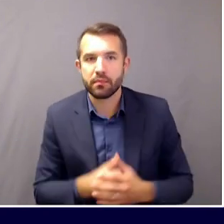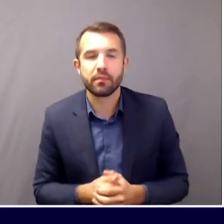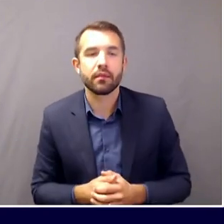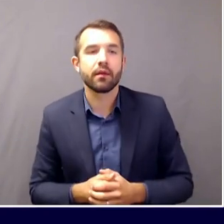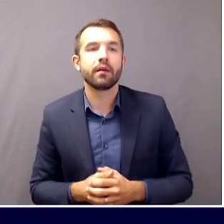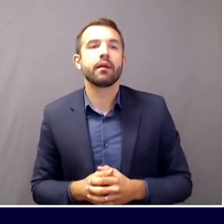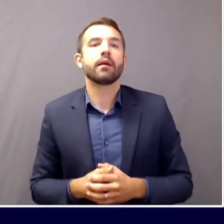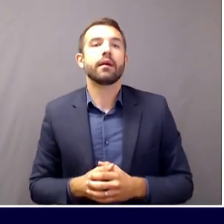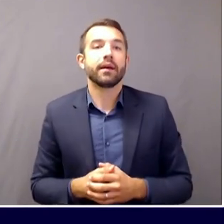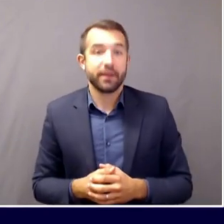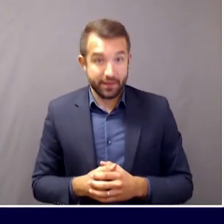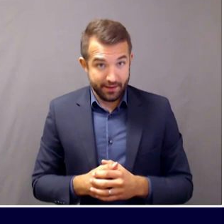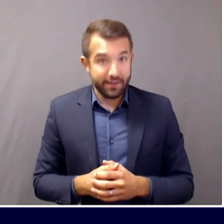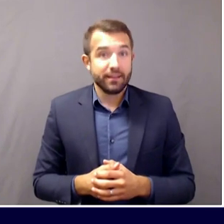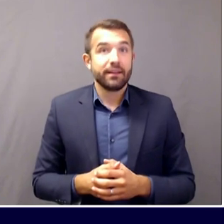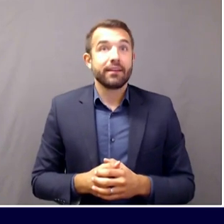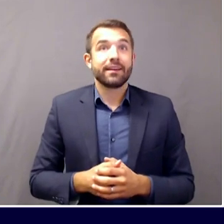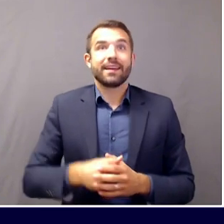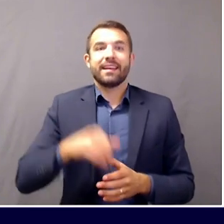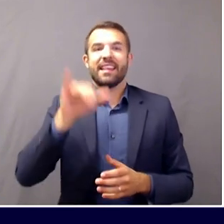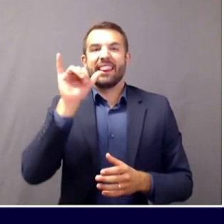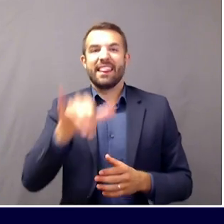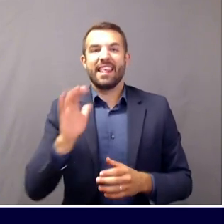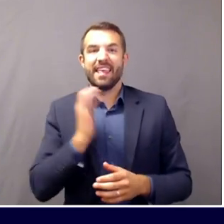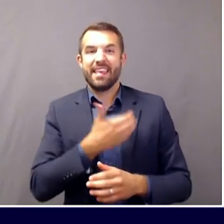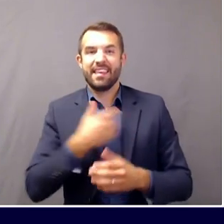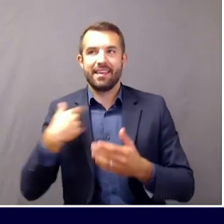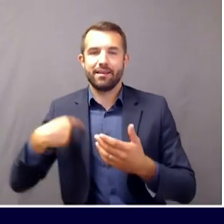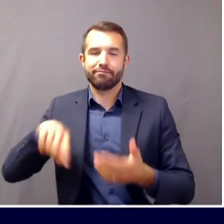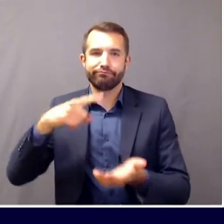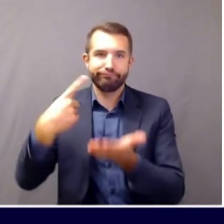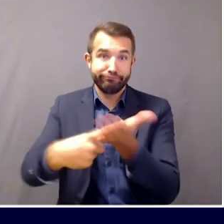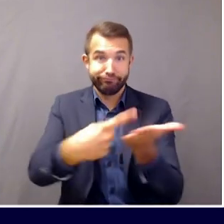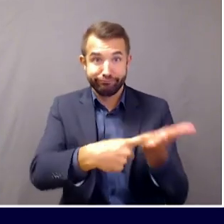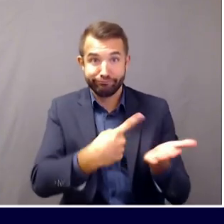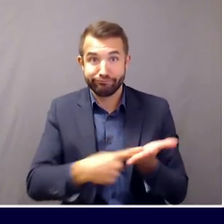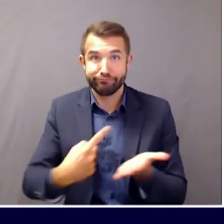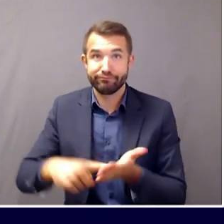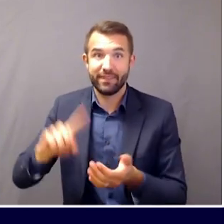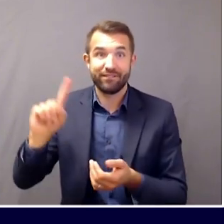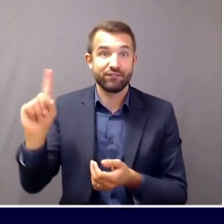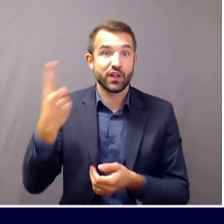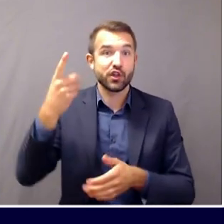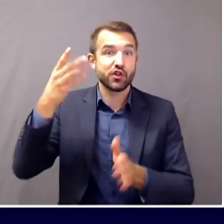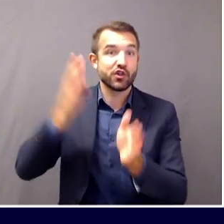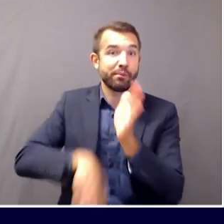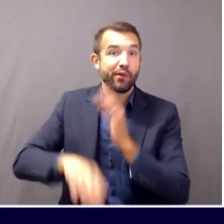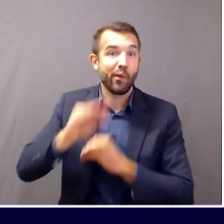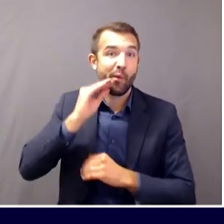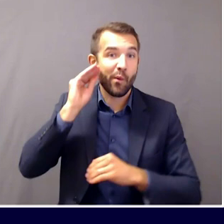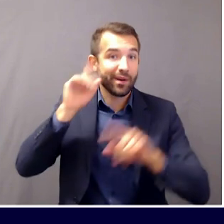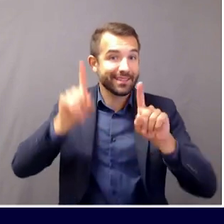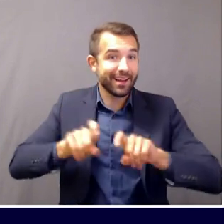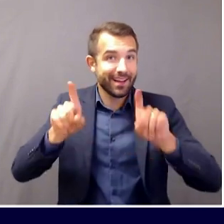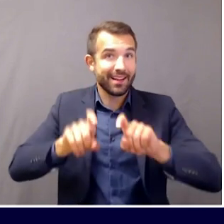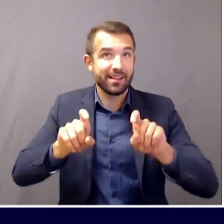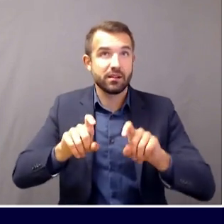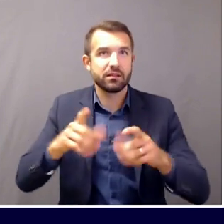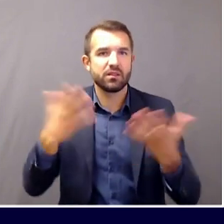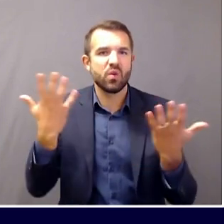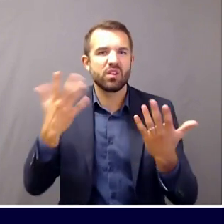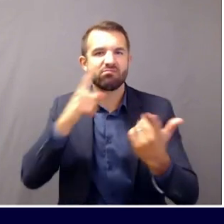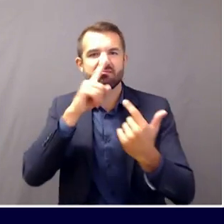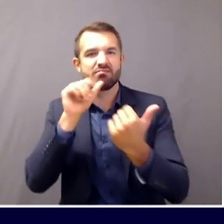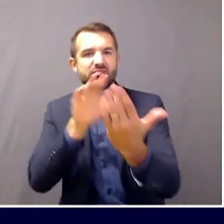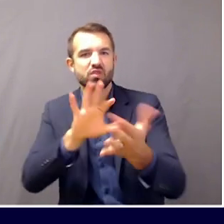has been discussing that exact test and the exact strategy that has been proposed attendant to that test. We think it's got a